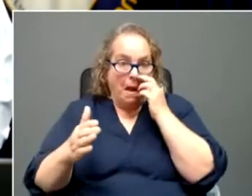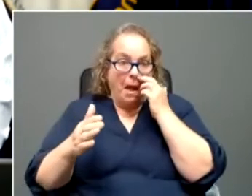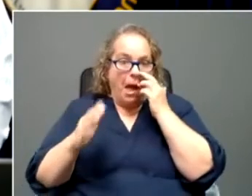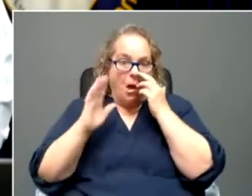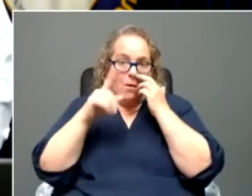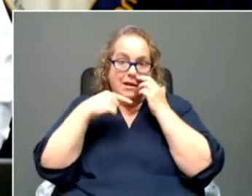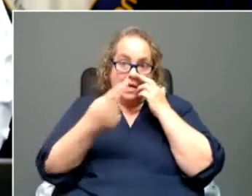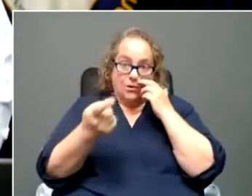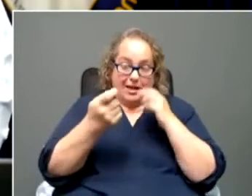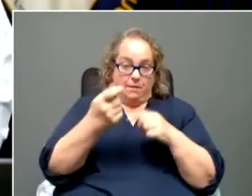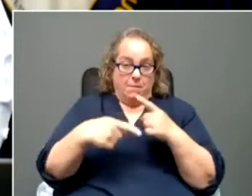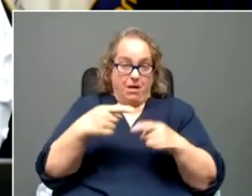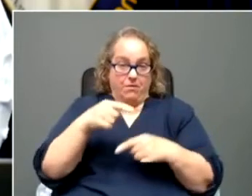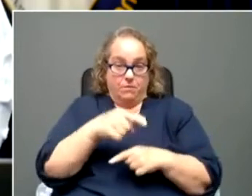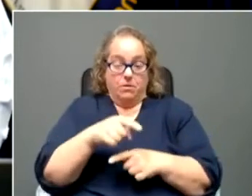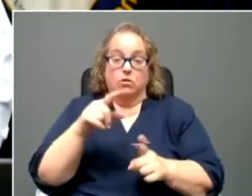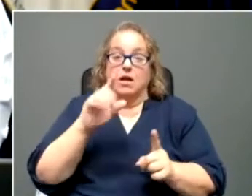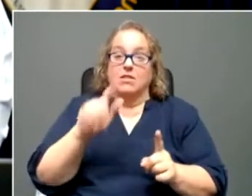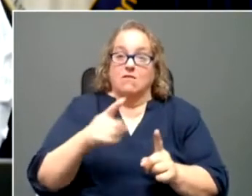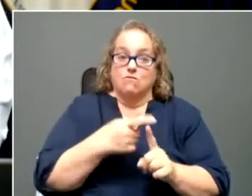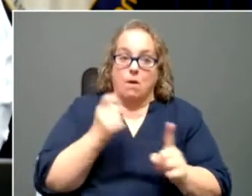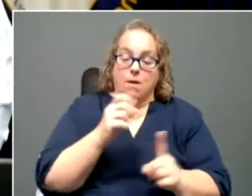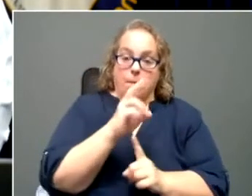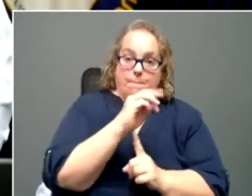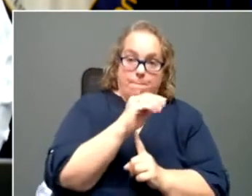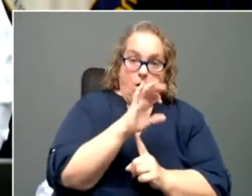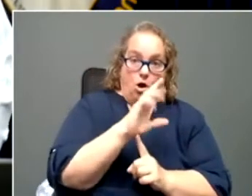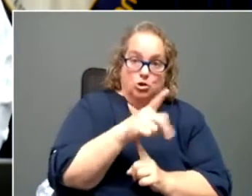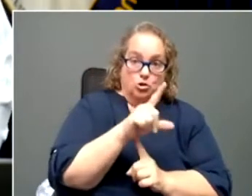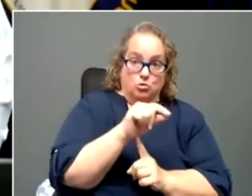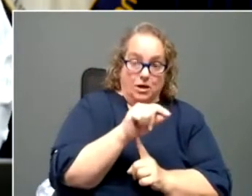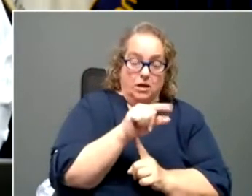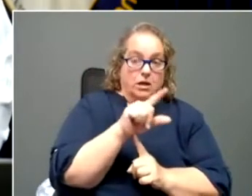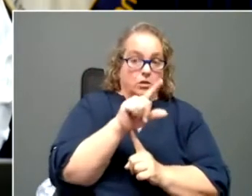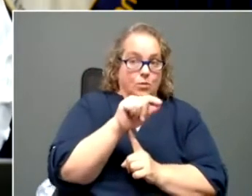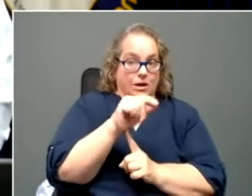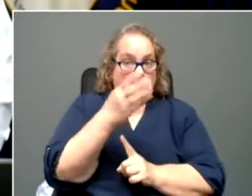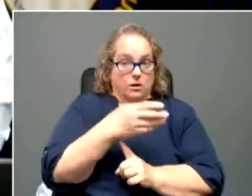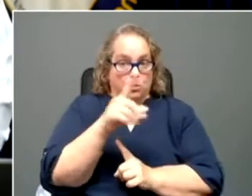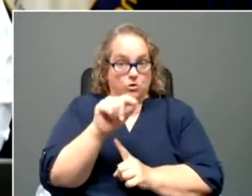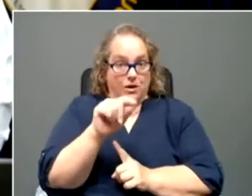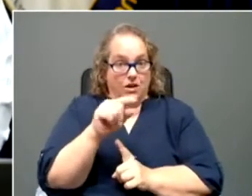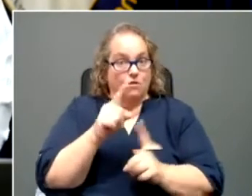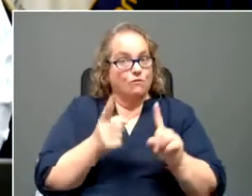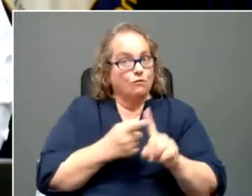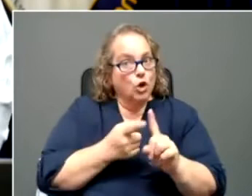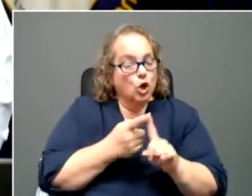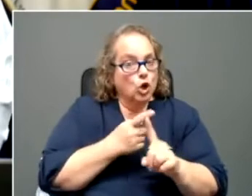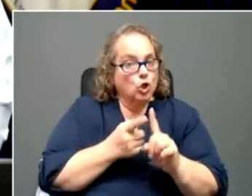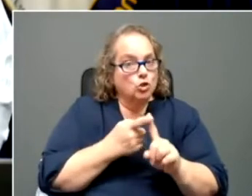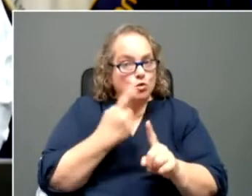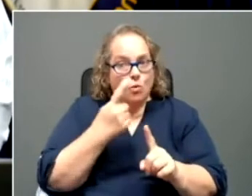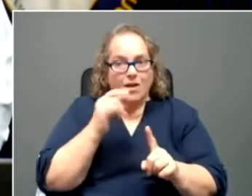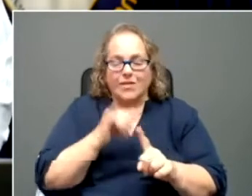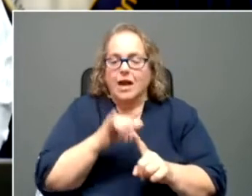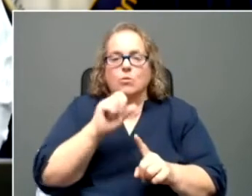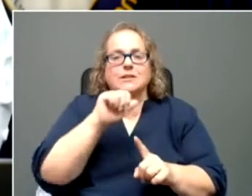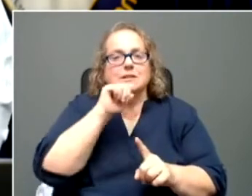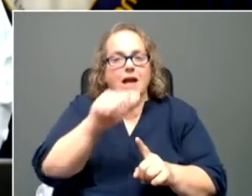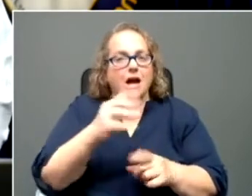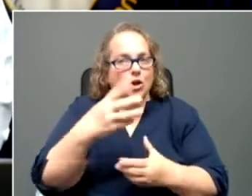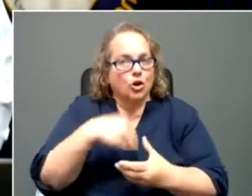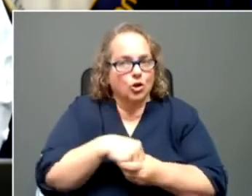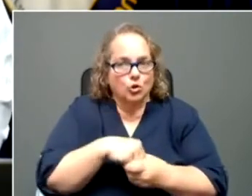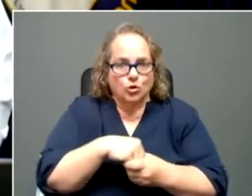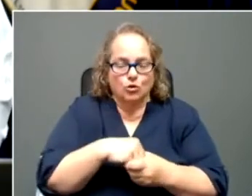I'm the first one of these that, uh, was not included in previous